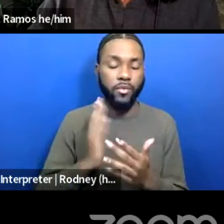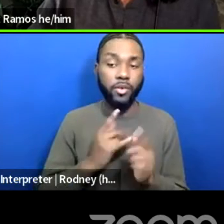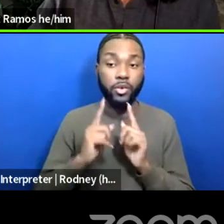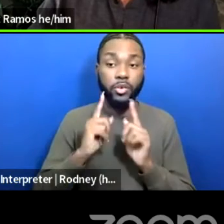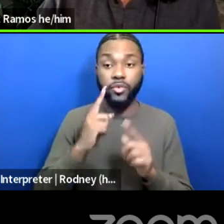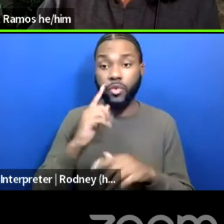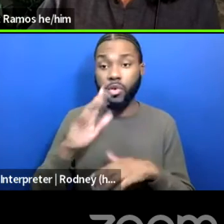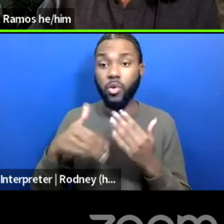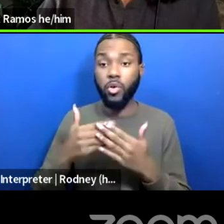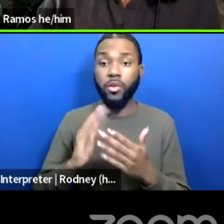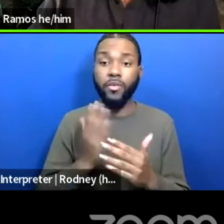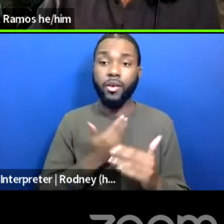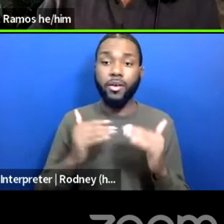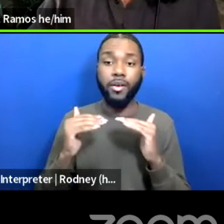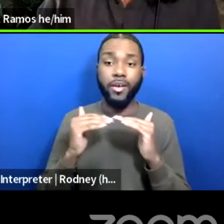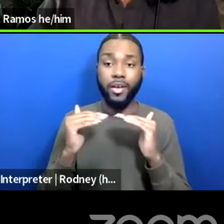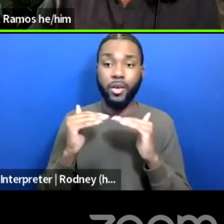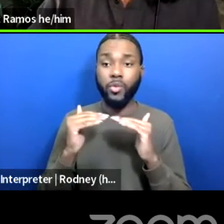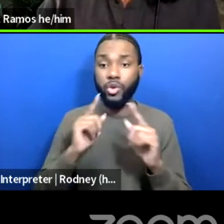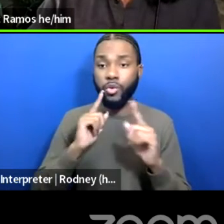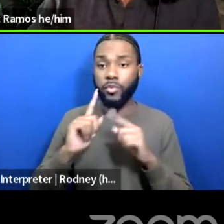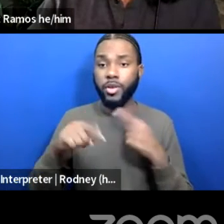conversations about the power dynamic.